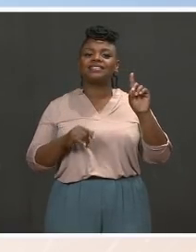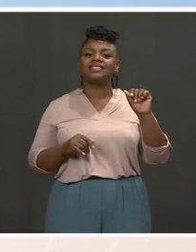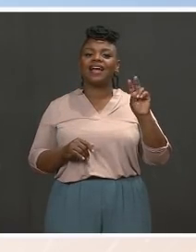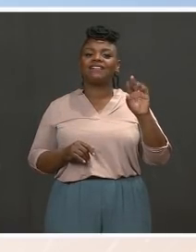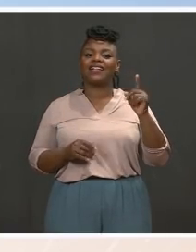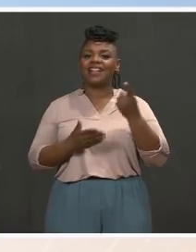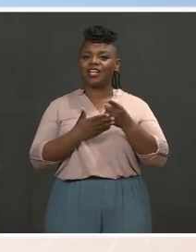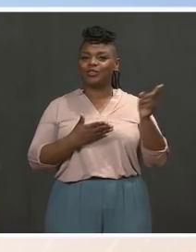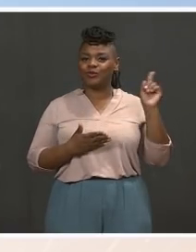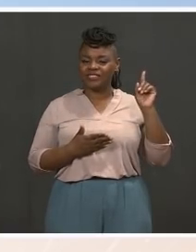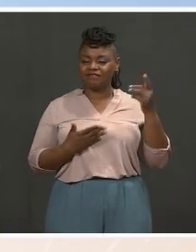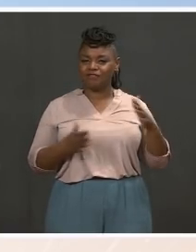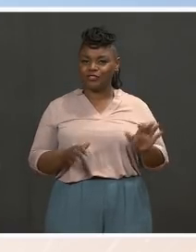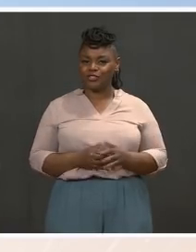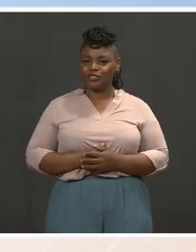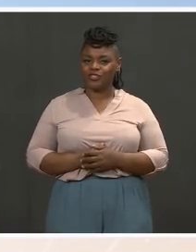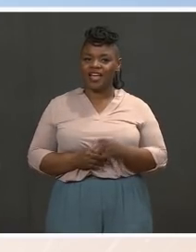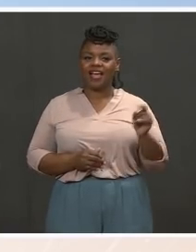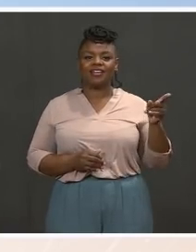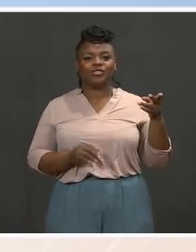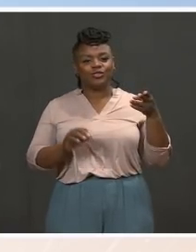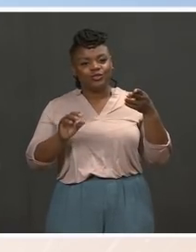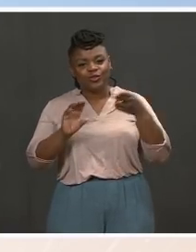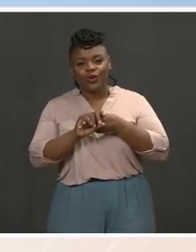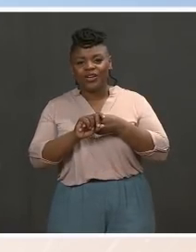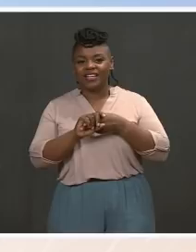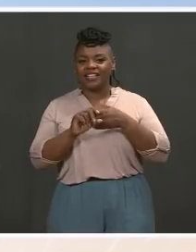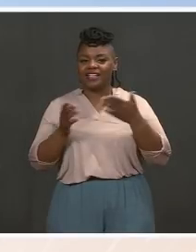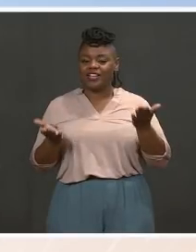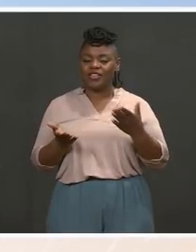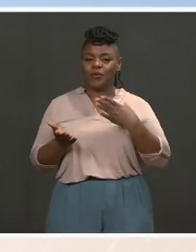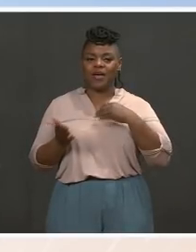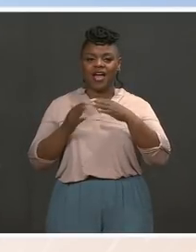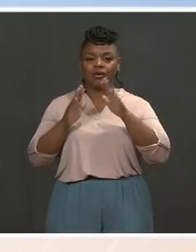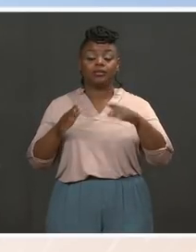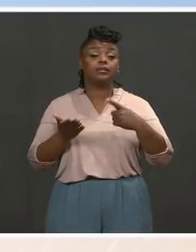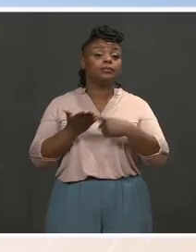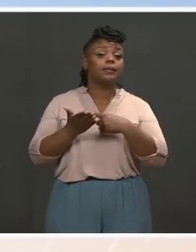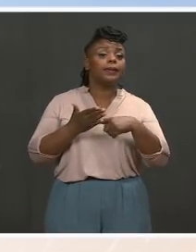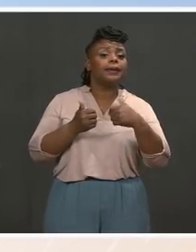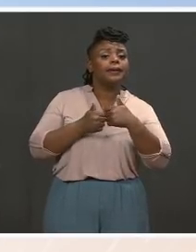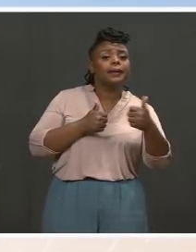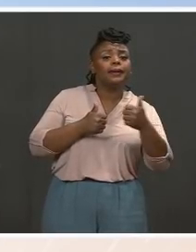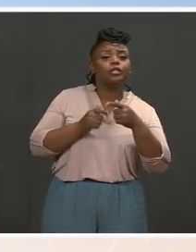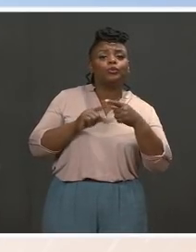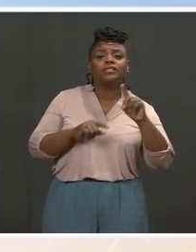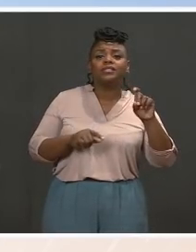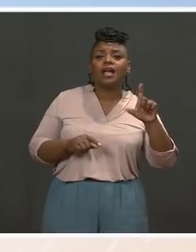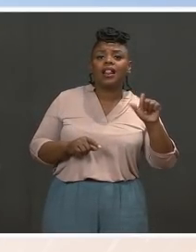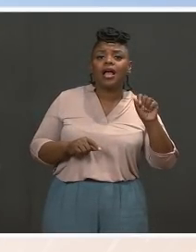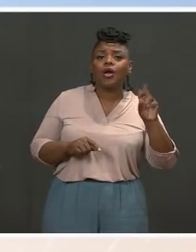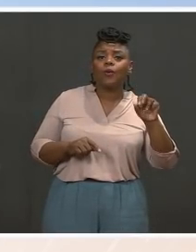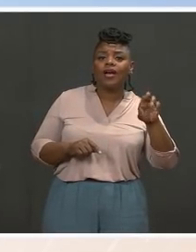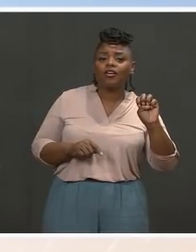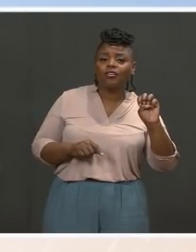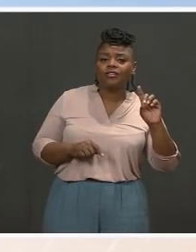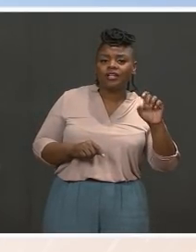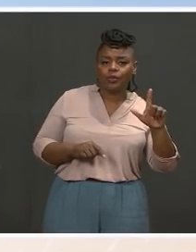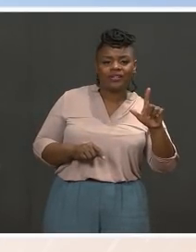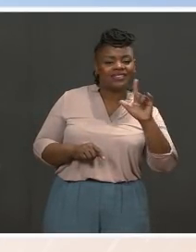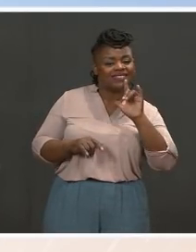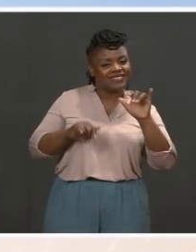come and go, and it will not be uncommon for them to head back to Delaware on occasion, as the President and First Lady often do as well.